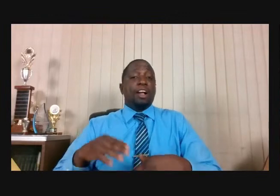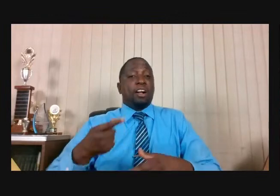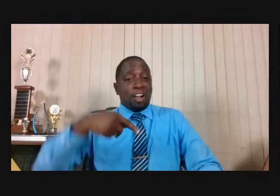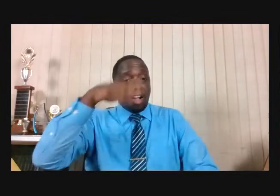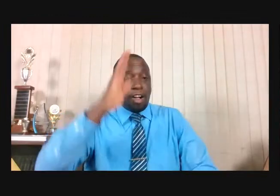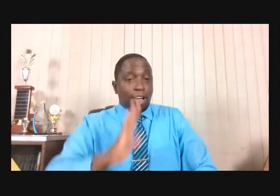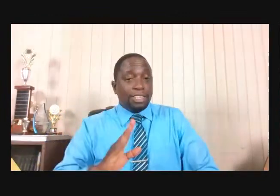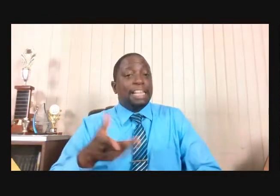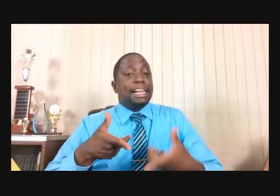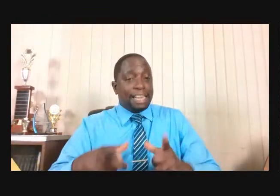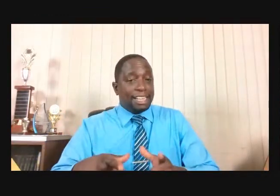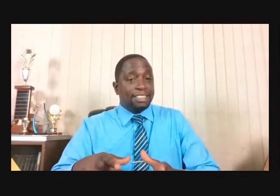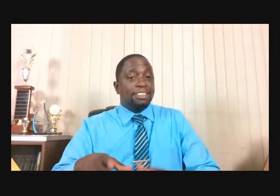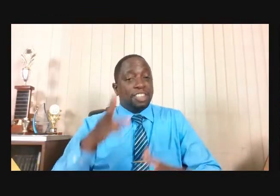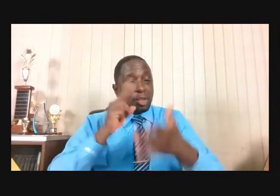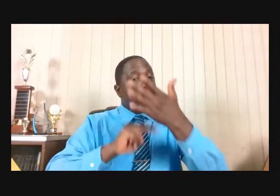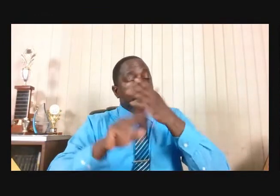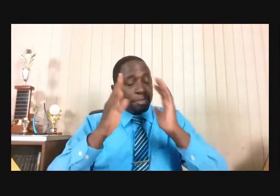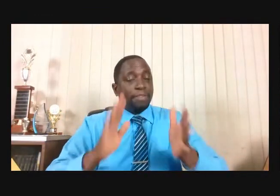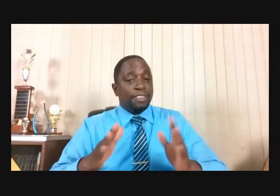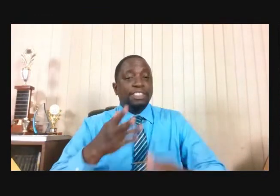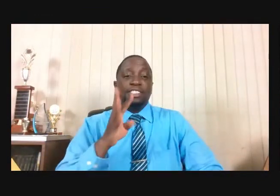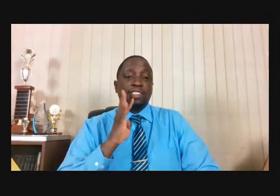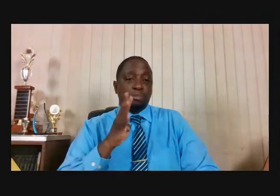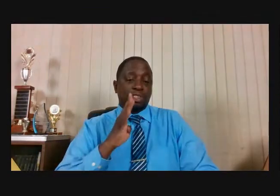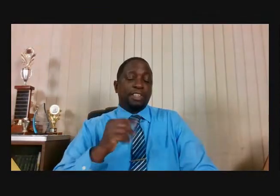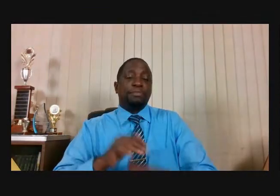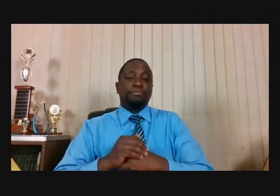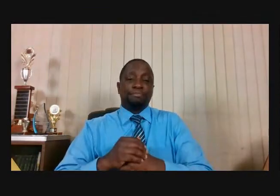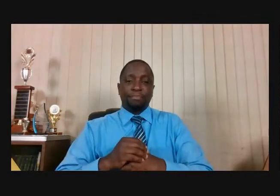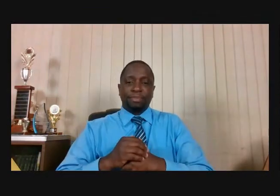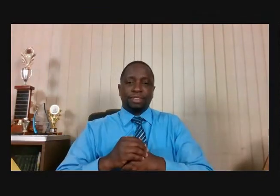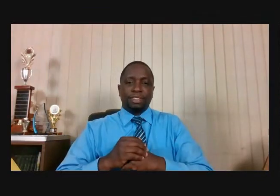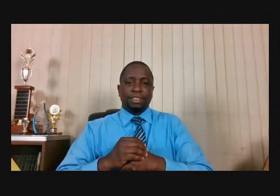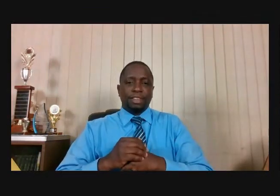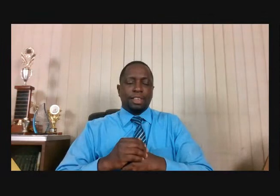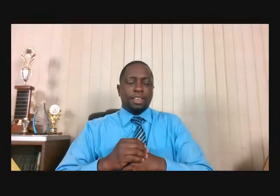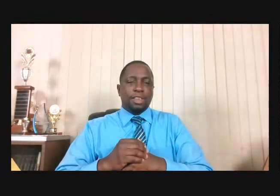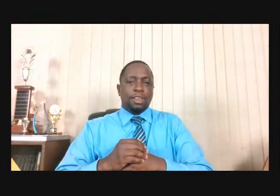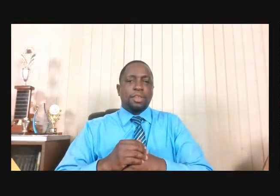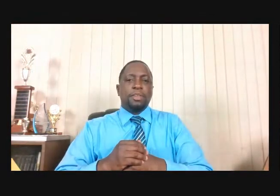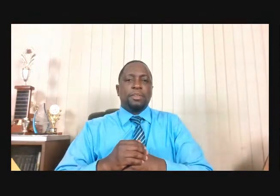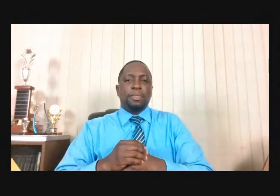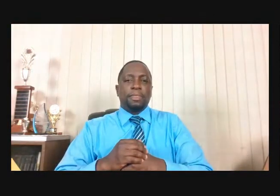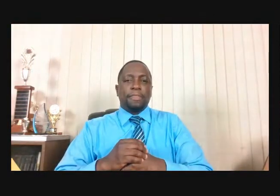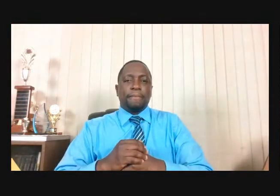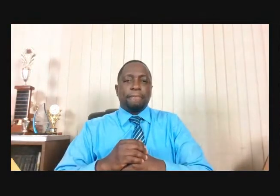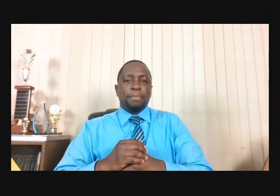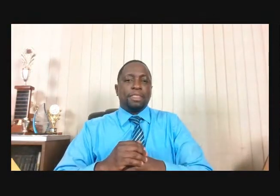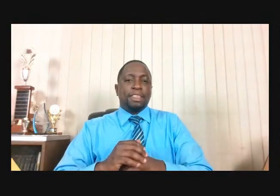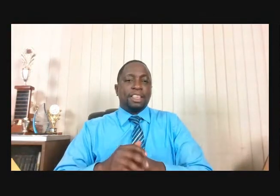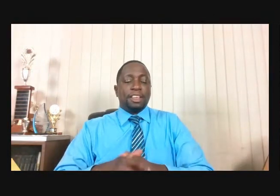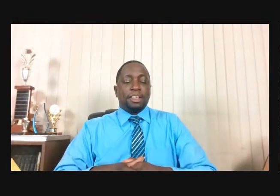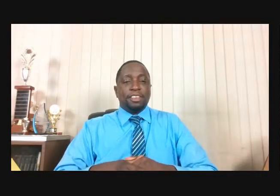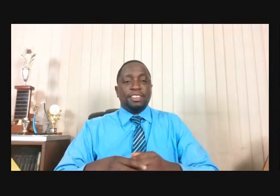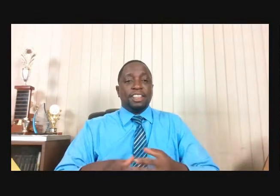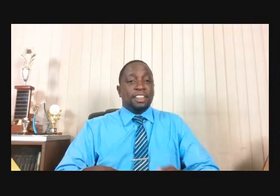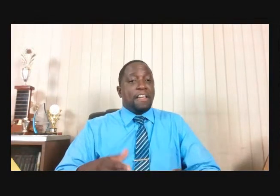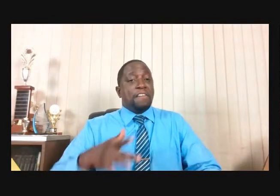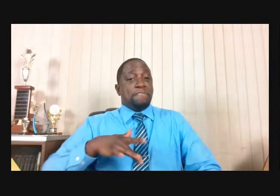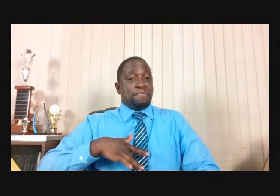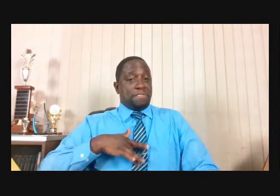how he feels. You see, the feelings and experiences of Elijah